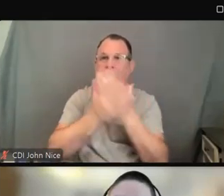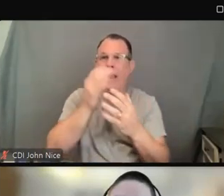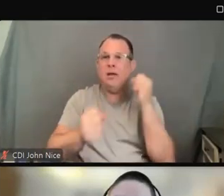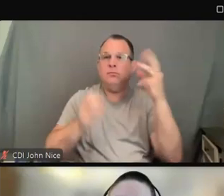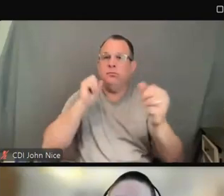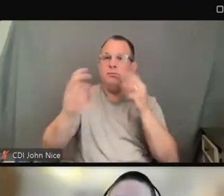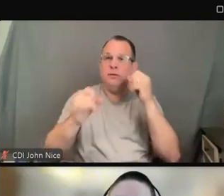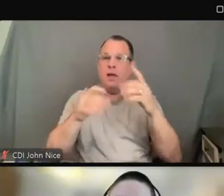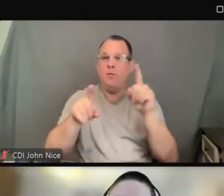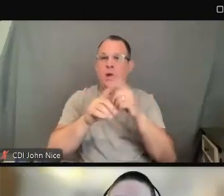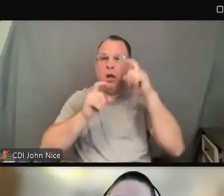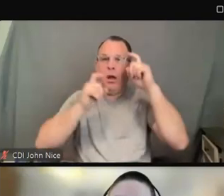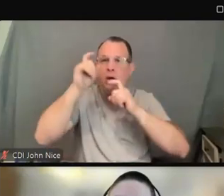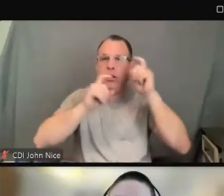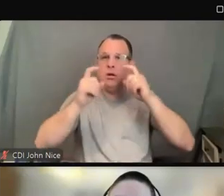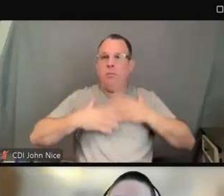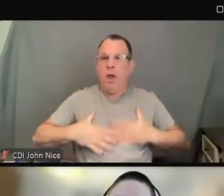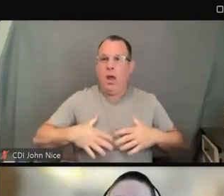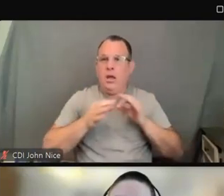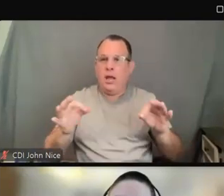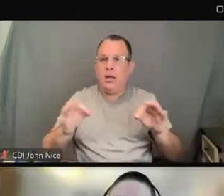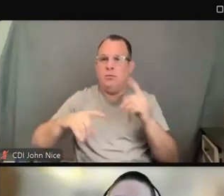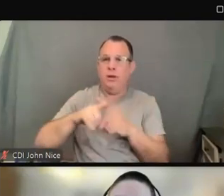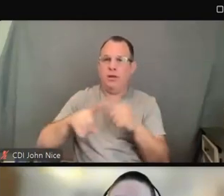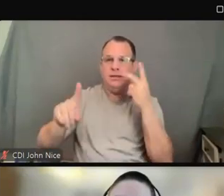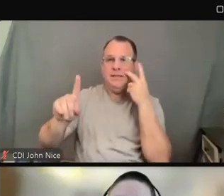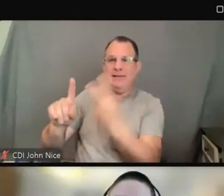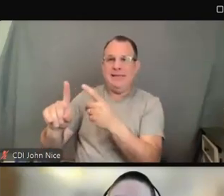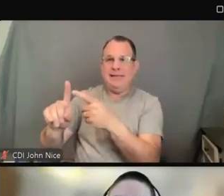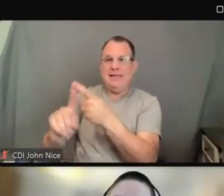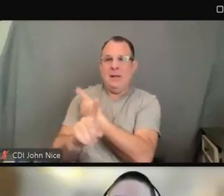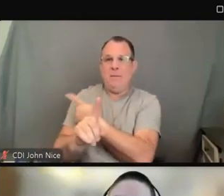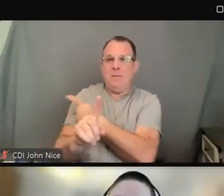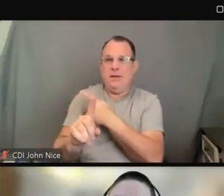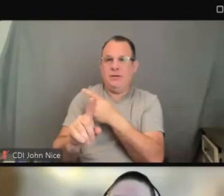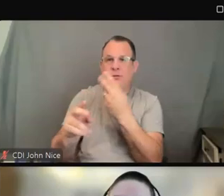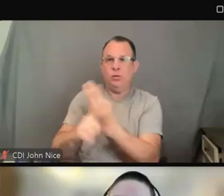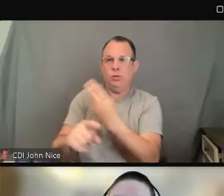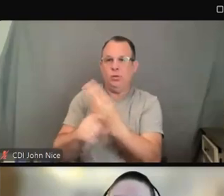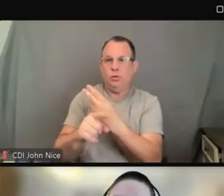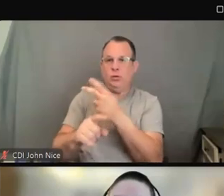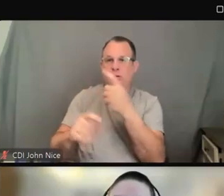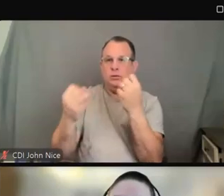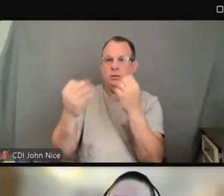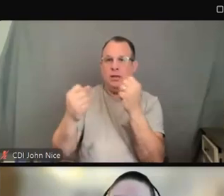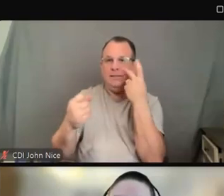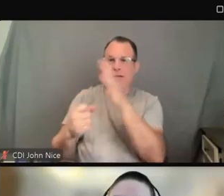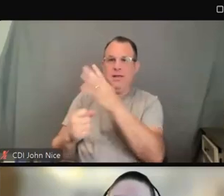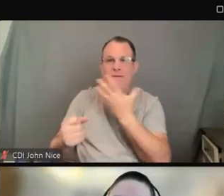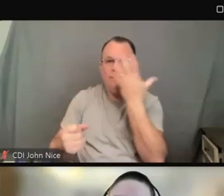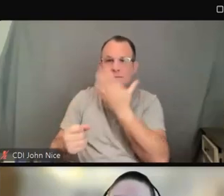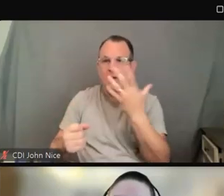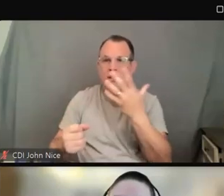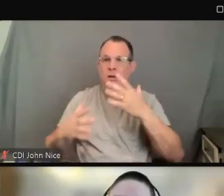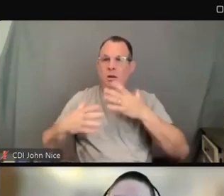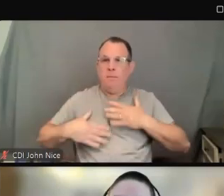face, arms, hands, and fingers of the person using the sign language, regardless of that person's body